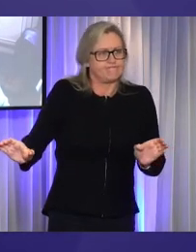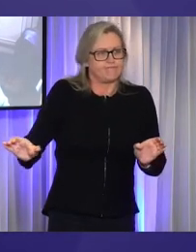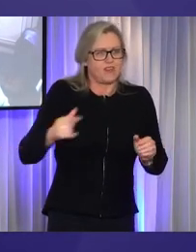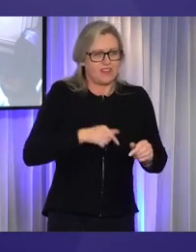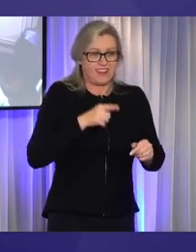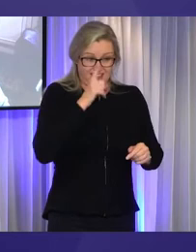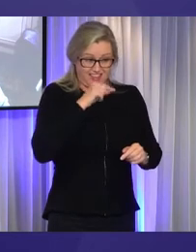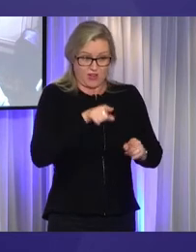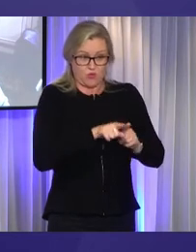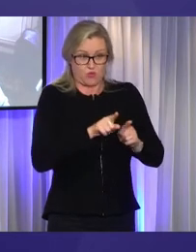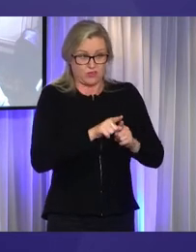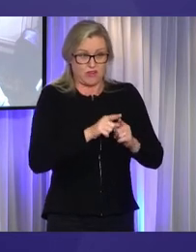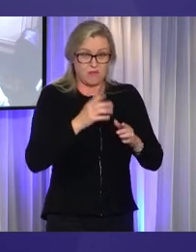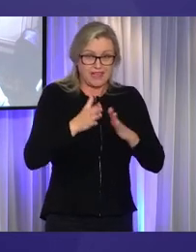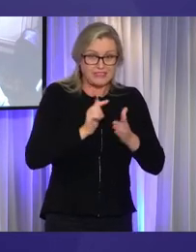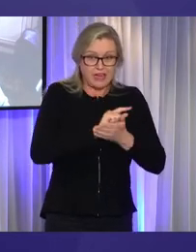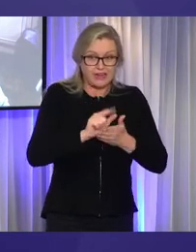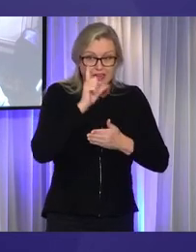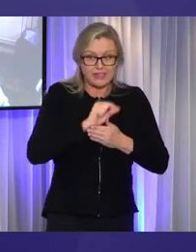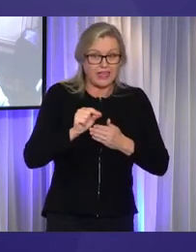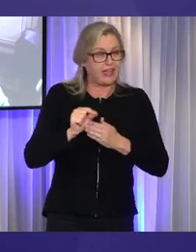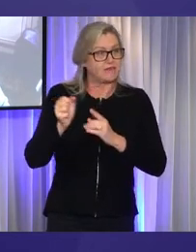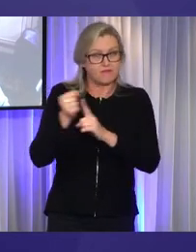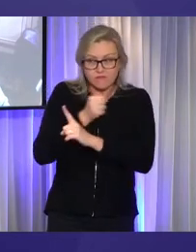to violence, abuse, neglect and exploitation.